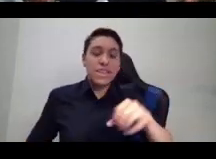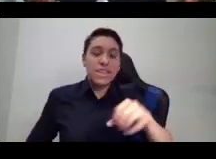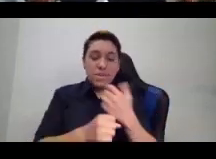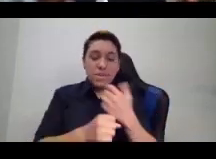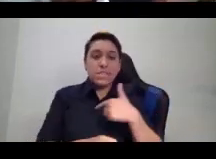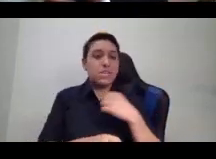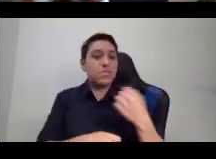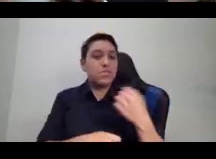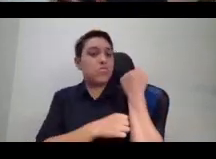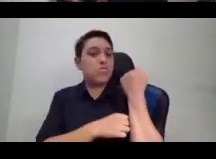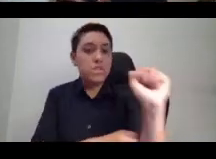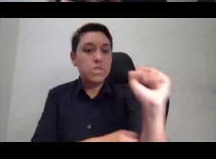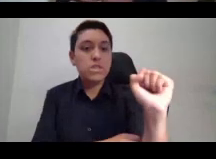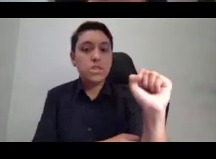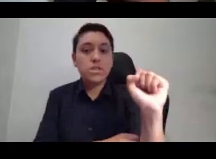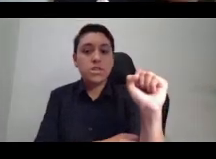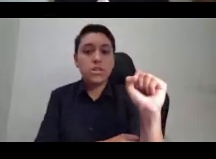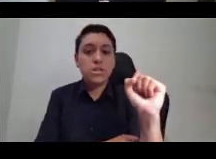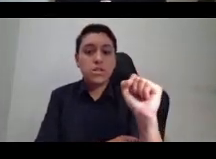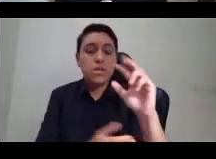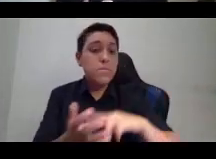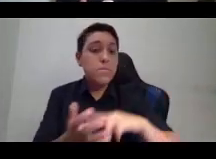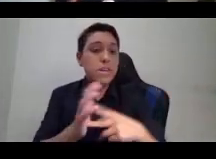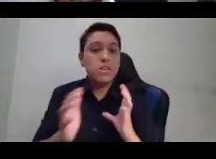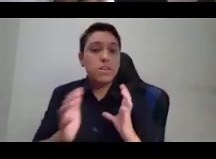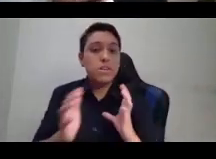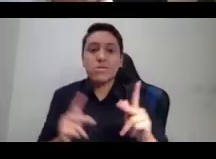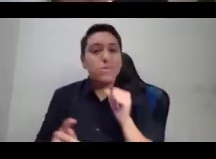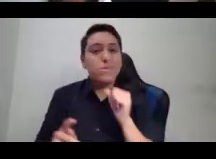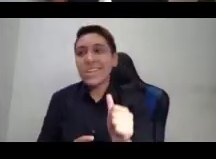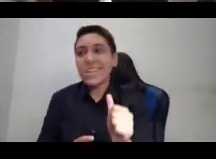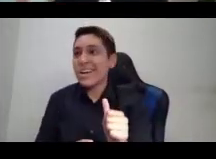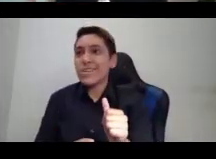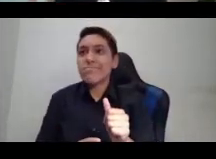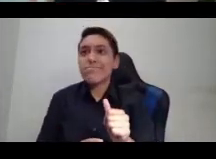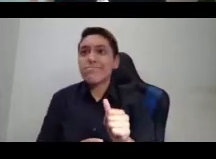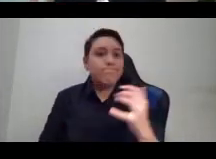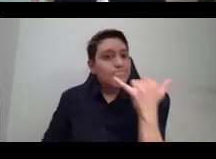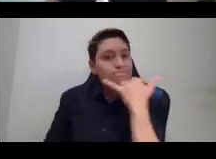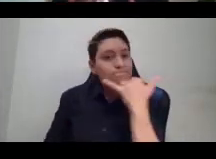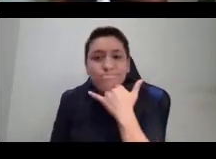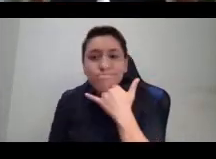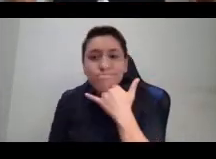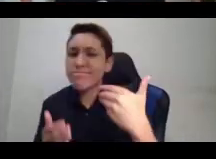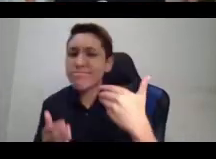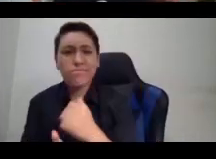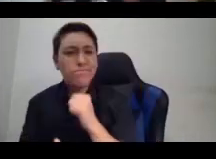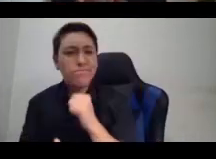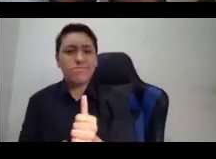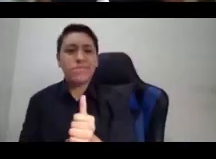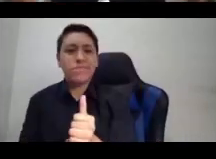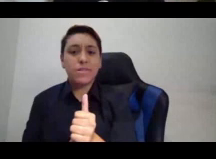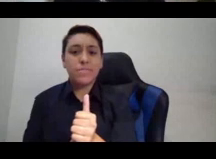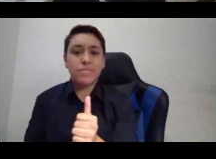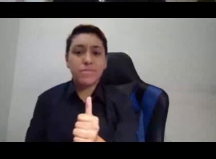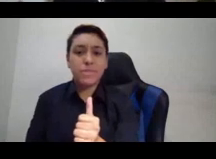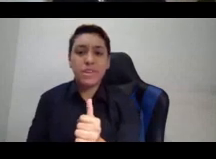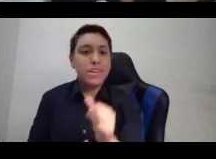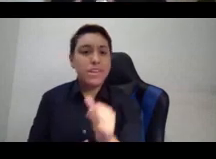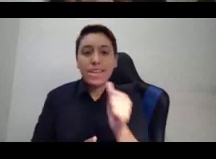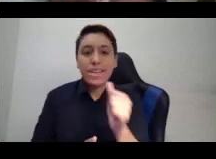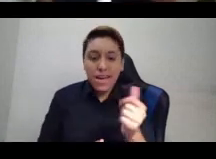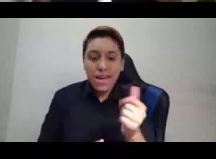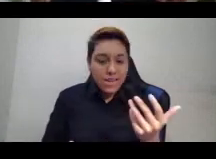an abomination or new or any sort of aberration or abnormality